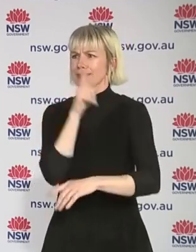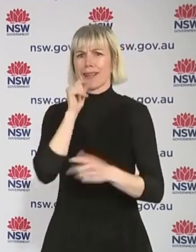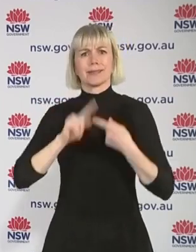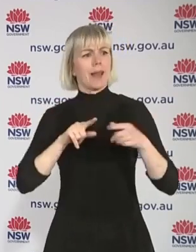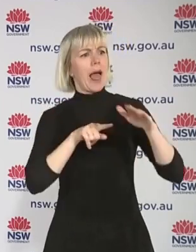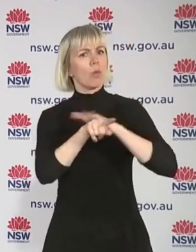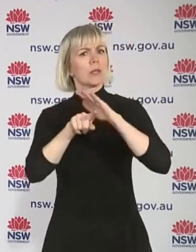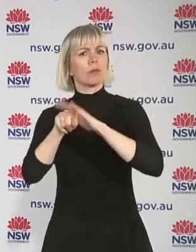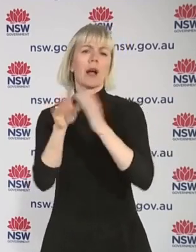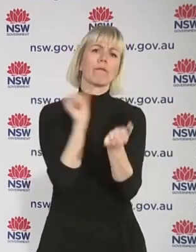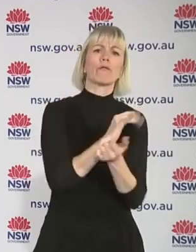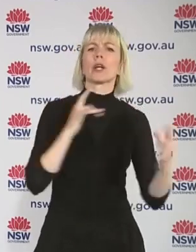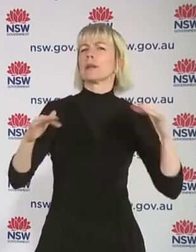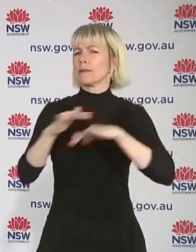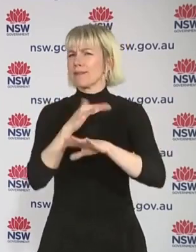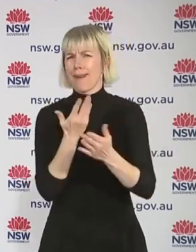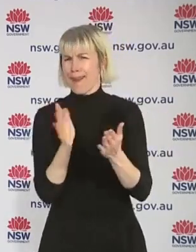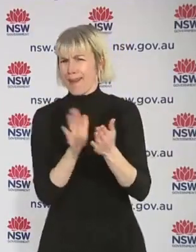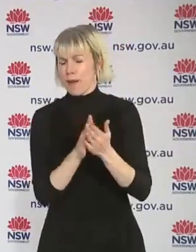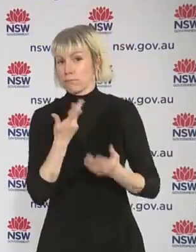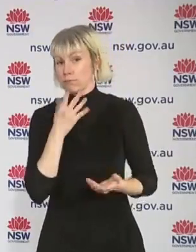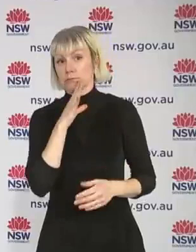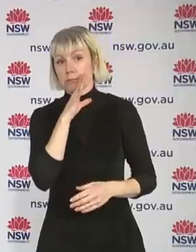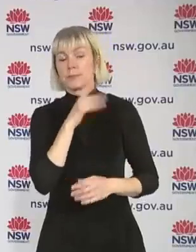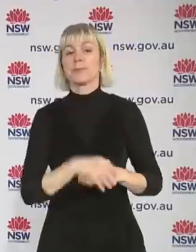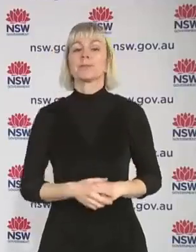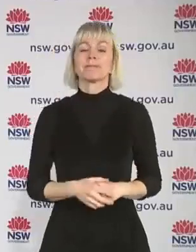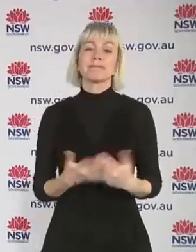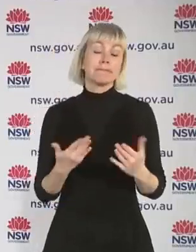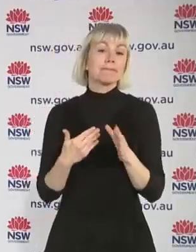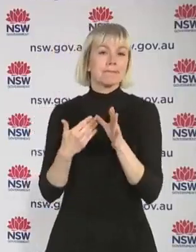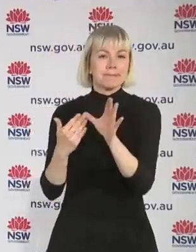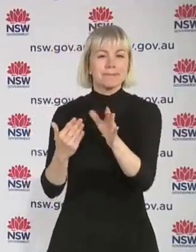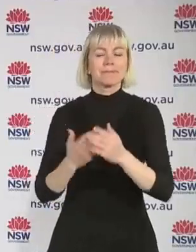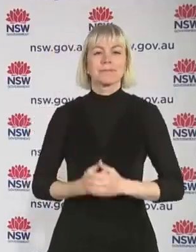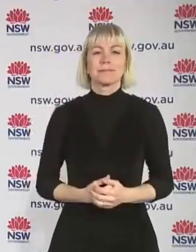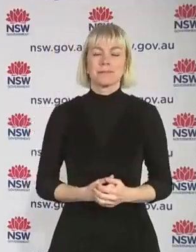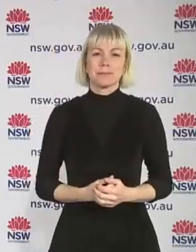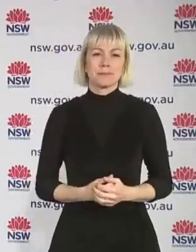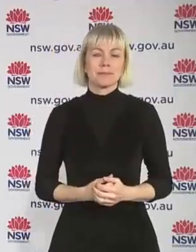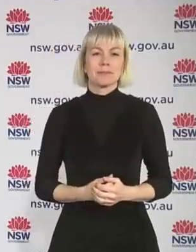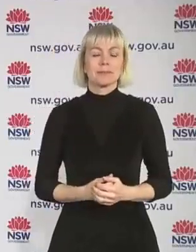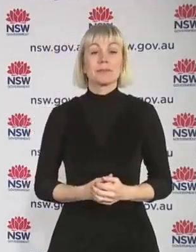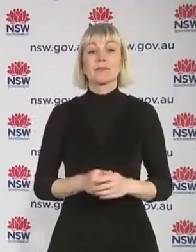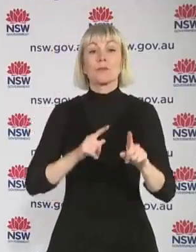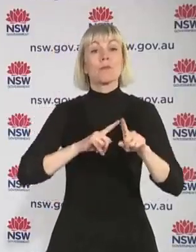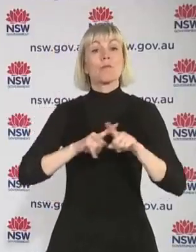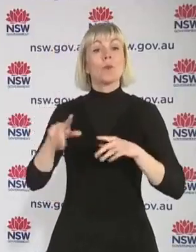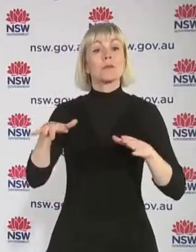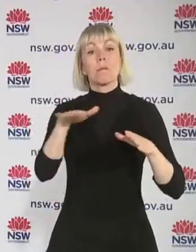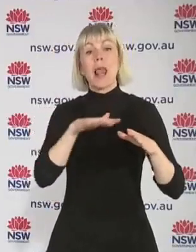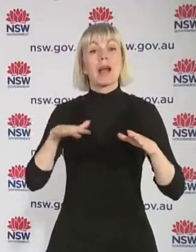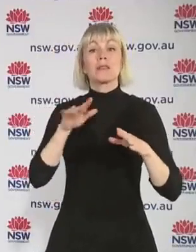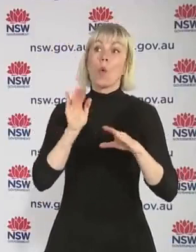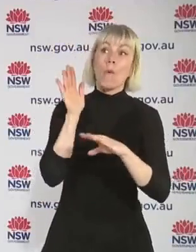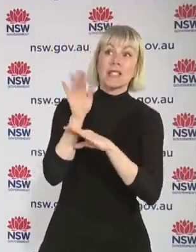of more freedoms. But it's very important to note that unlike most places in the world, if you're not